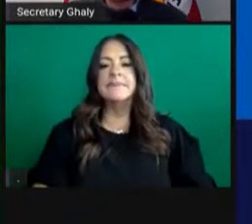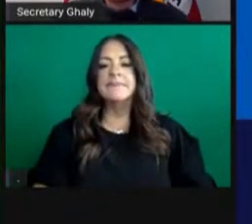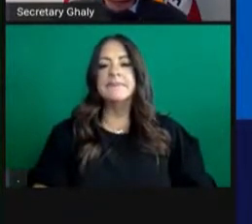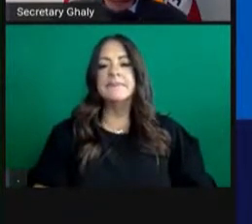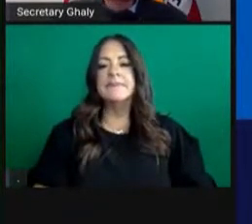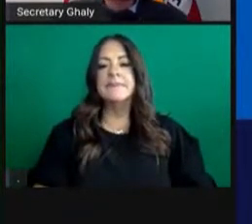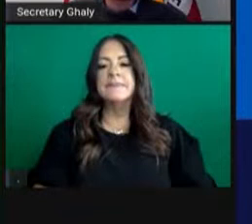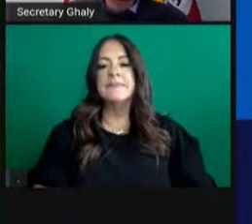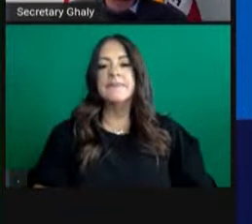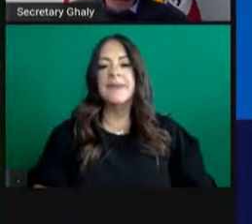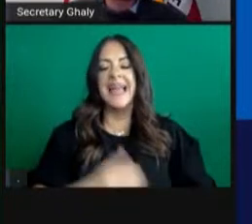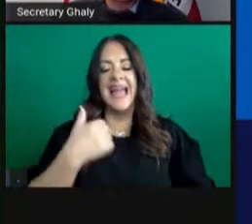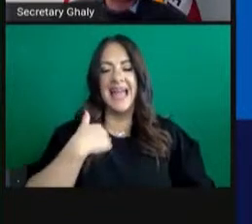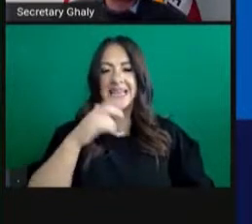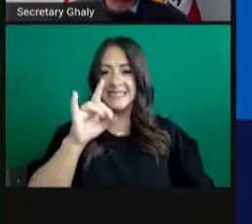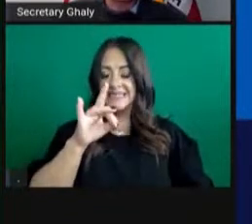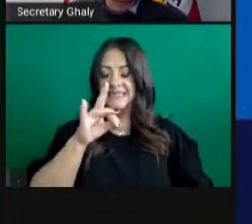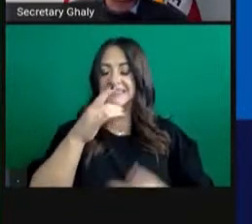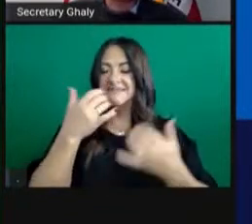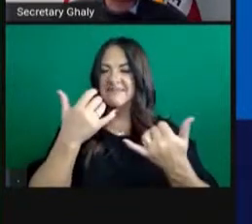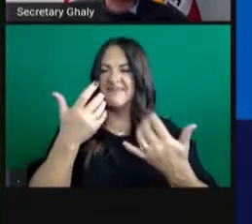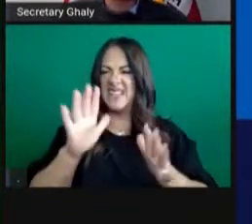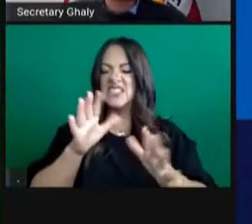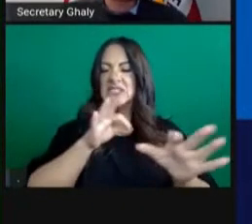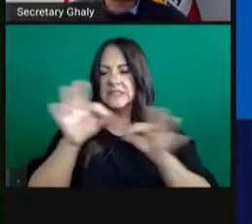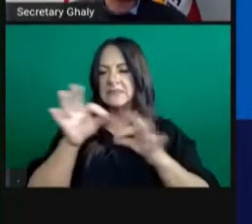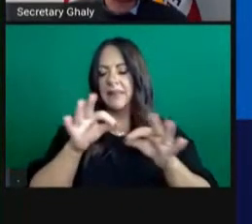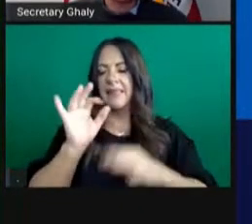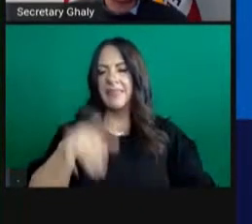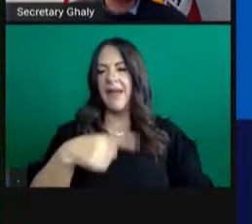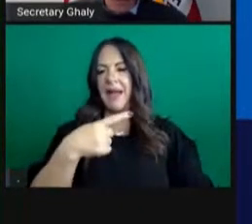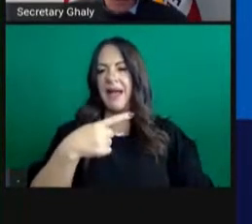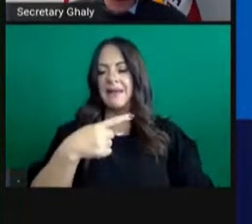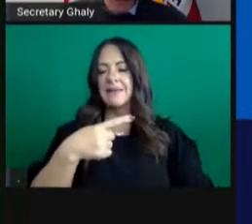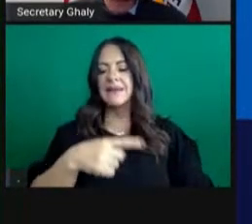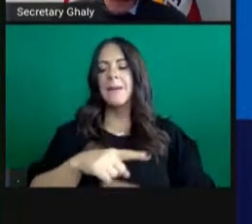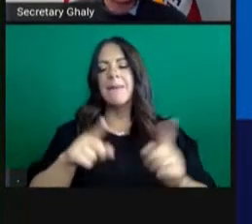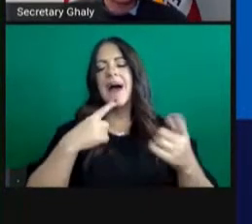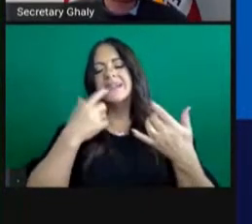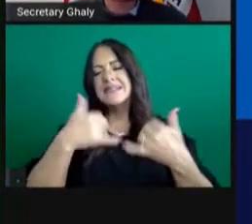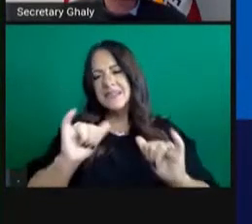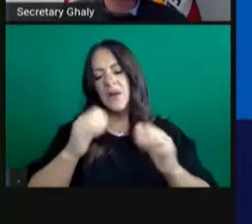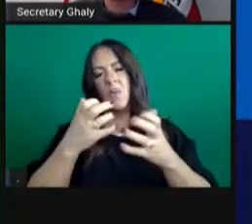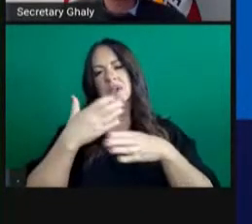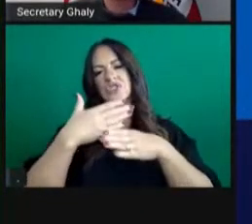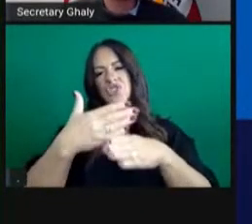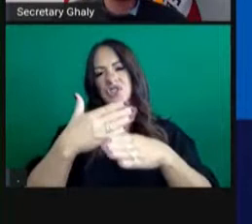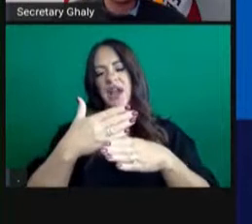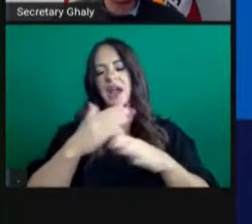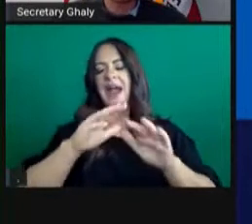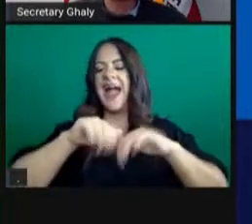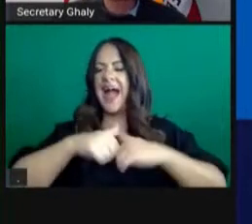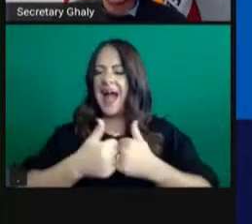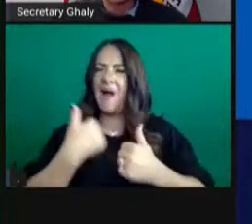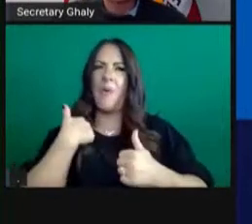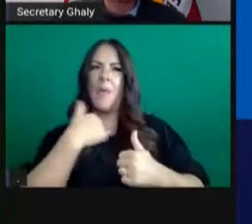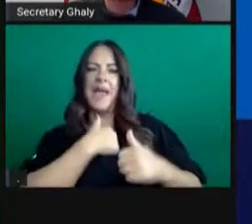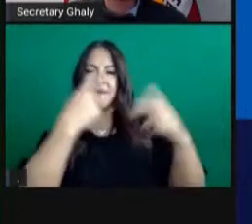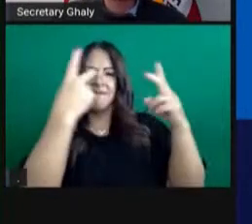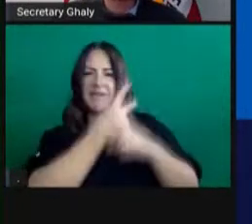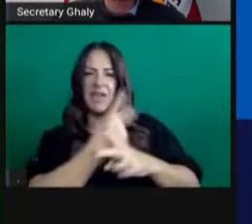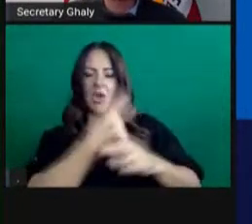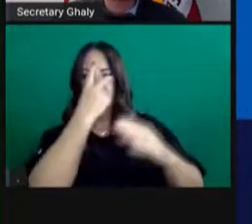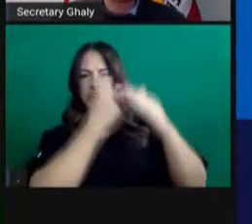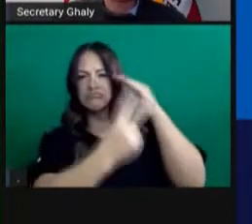So I've highlighted a bit of this already, but I wanted to share some information on how these projections are made. And you